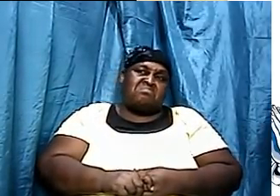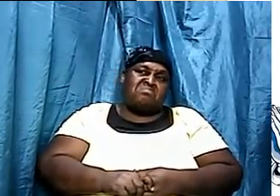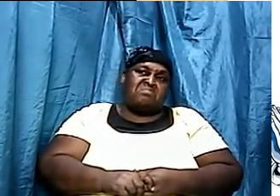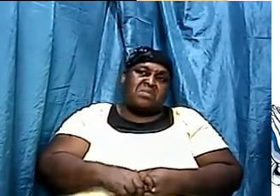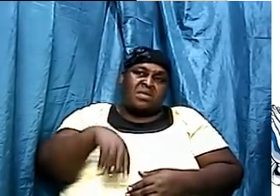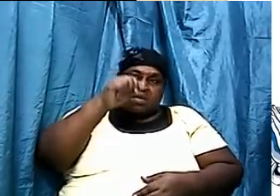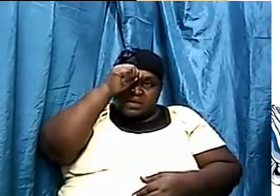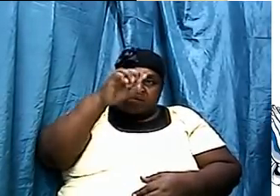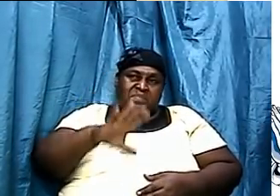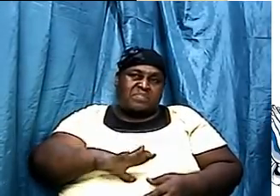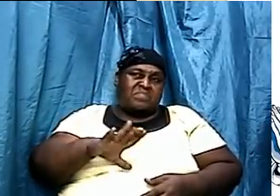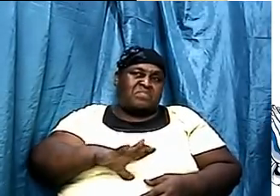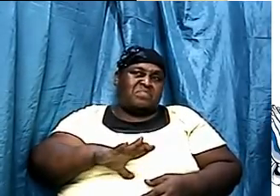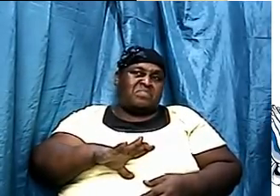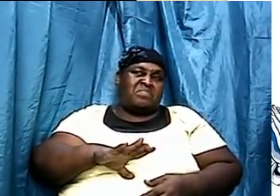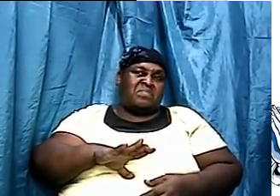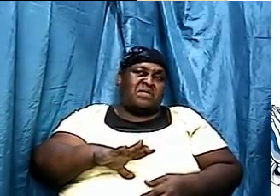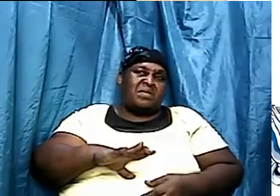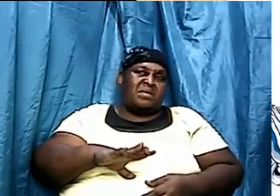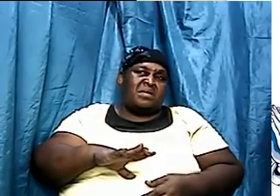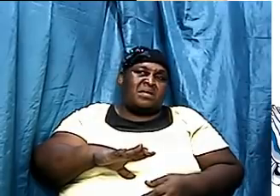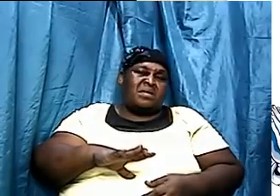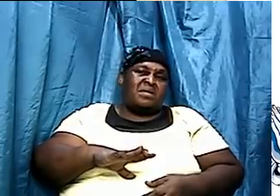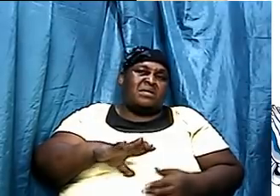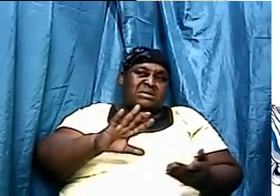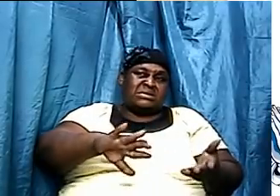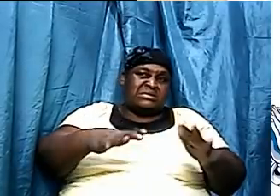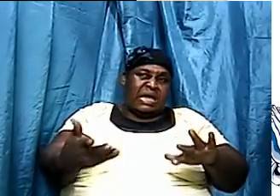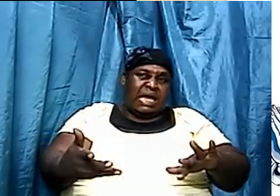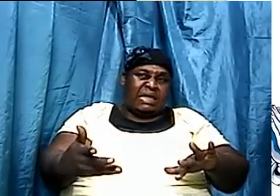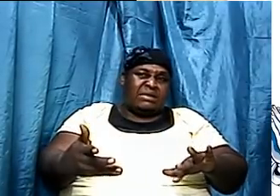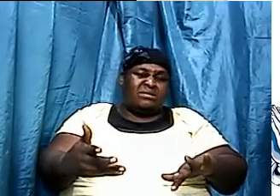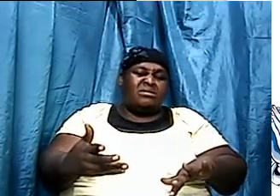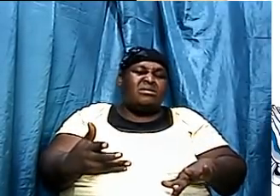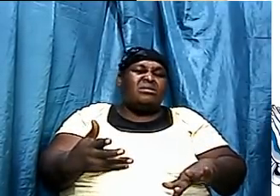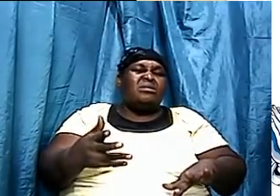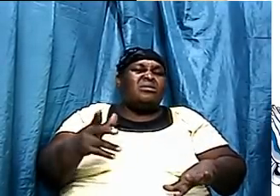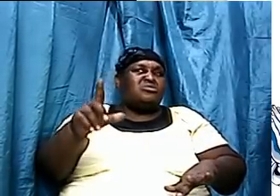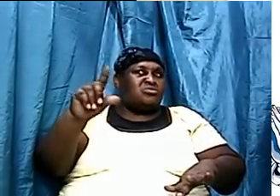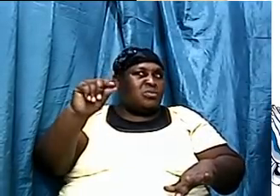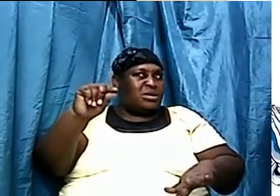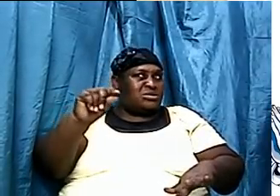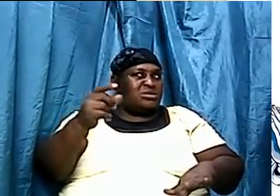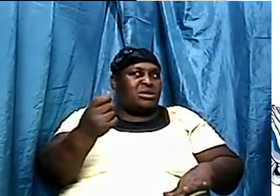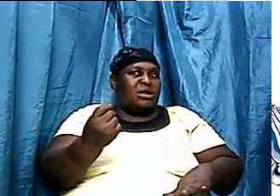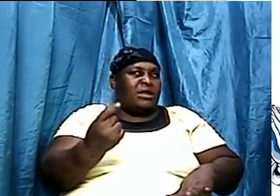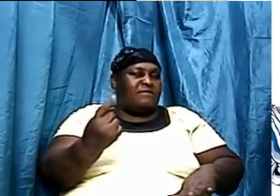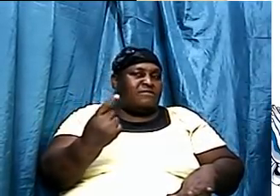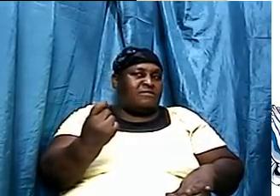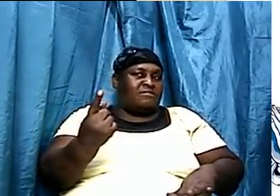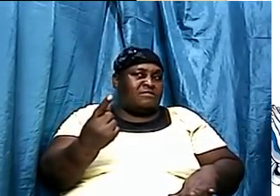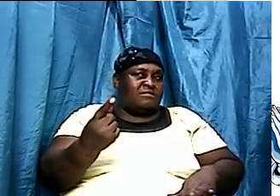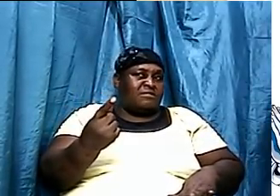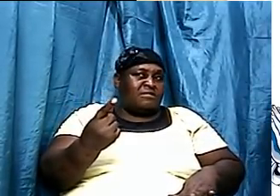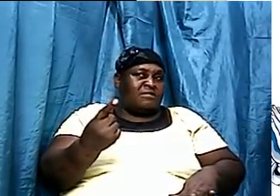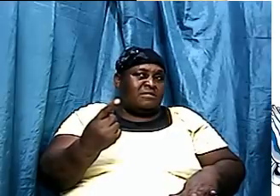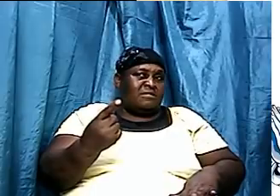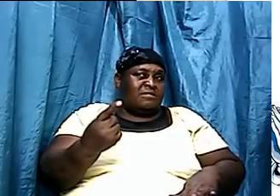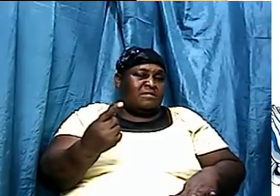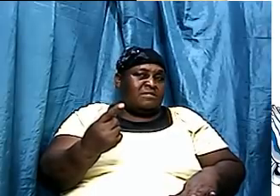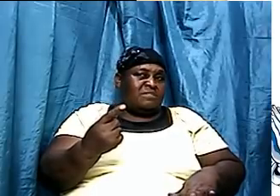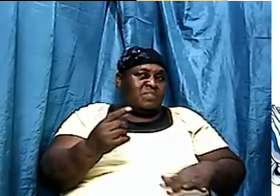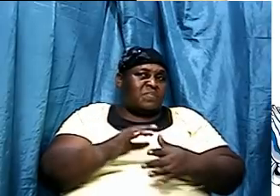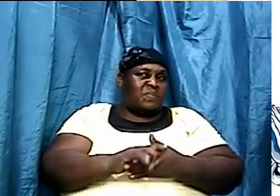guy named Christopher Hitchens, 1949, he died in 2011. I know the slide says to present, but he actually died in